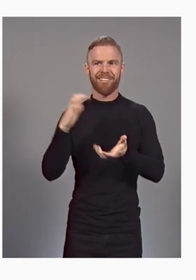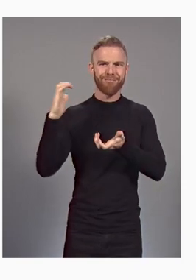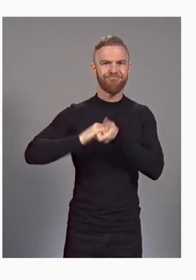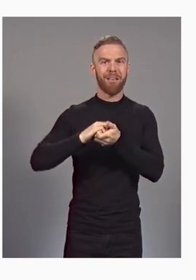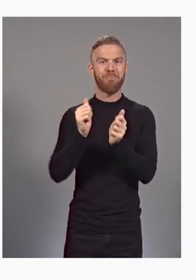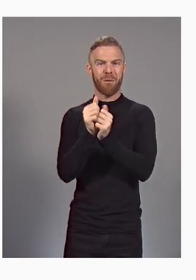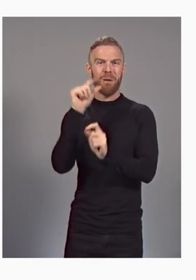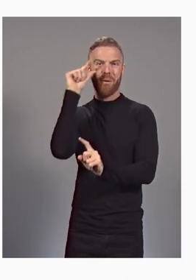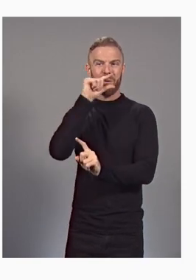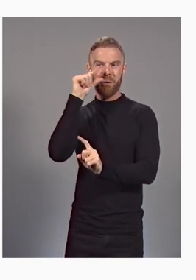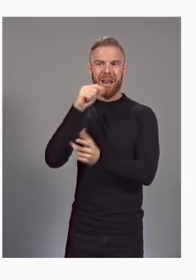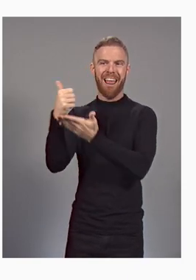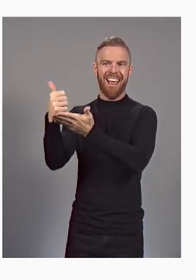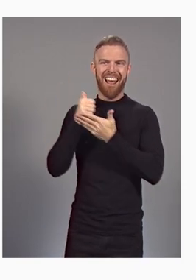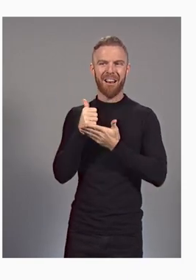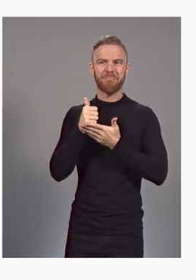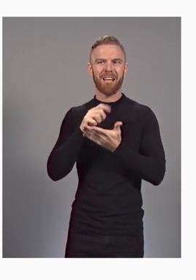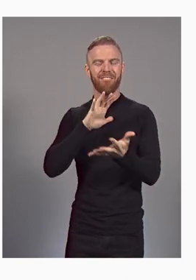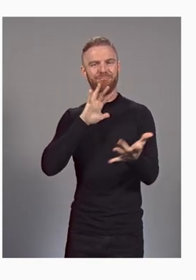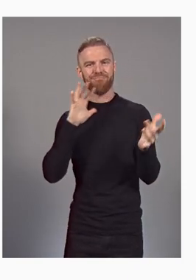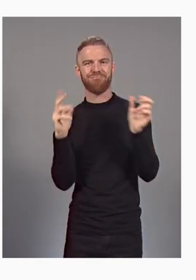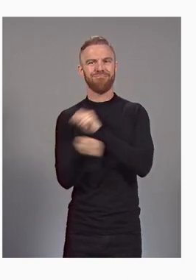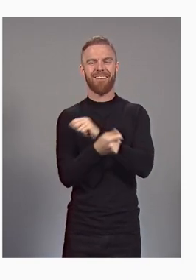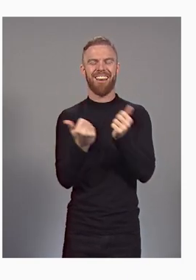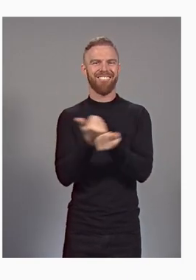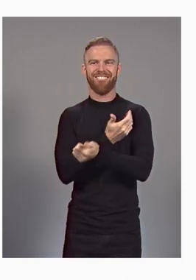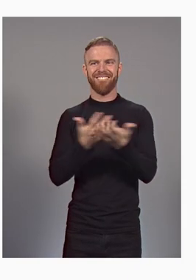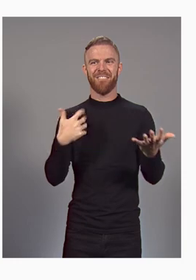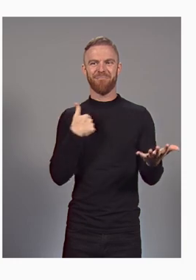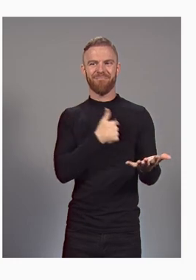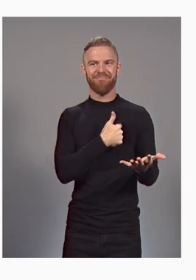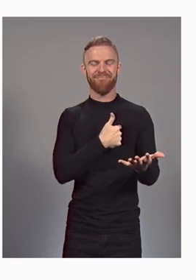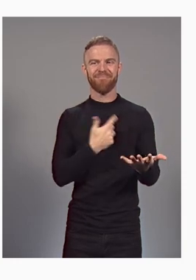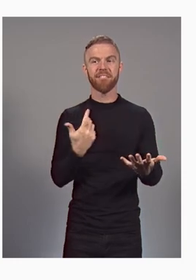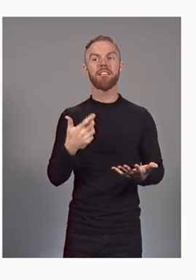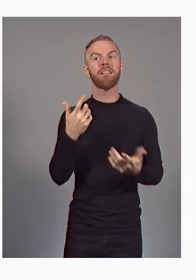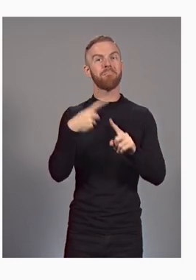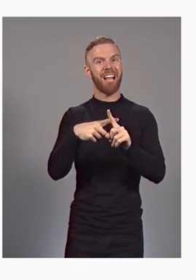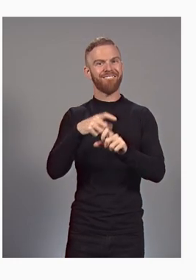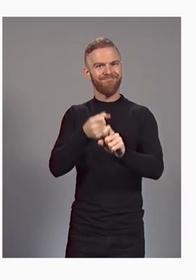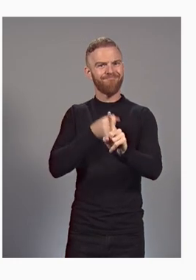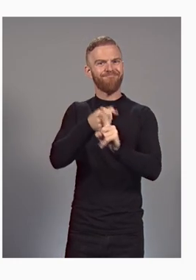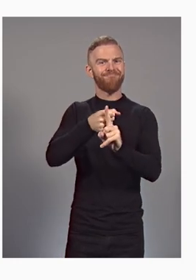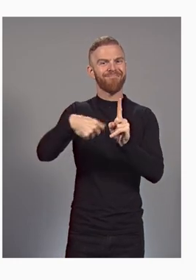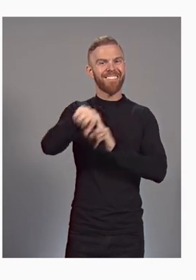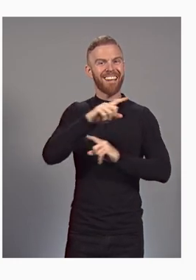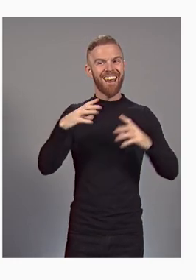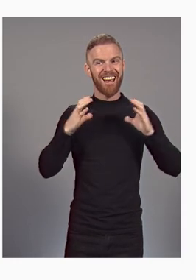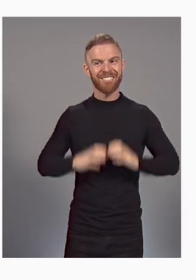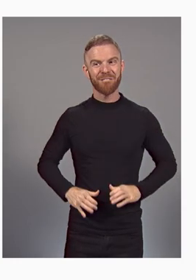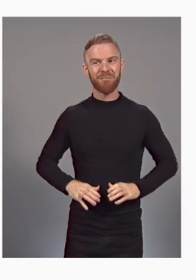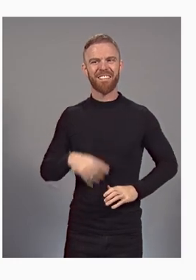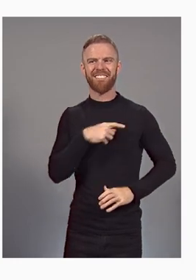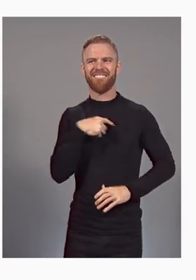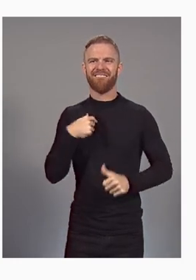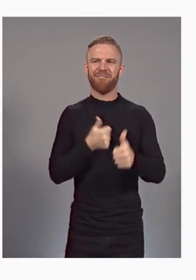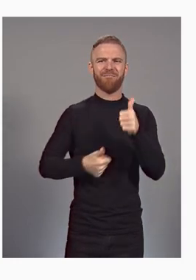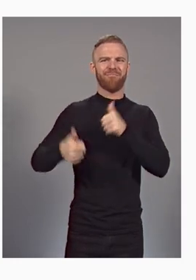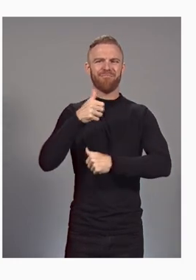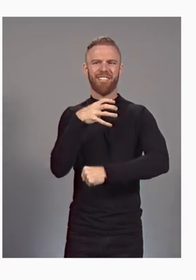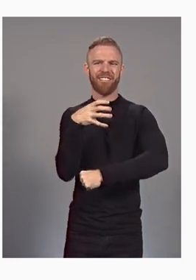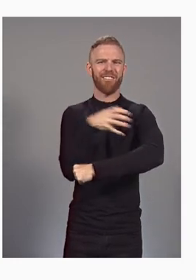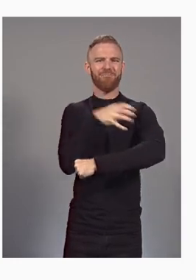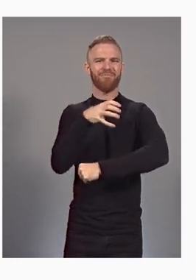agent for this incredible change to Ford and our customers. We're supercharging our use of AI and ML